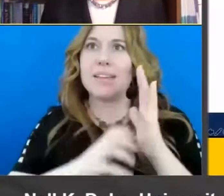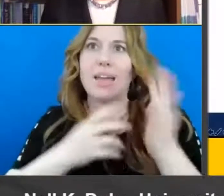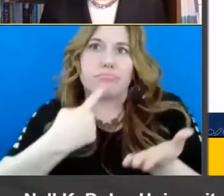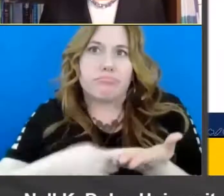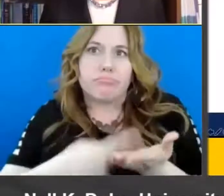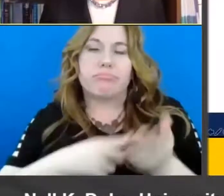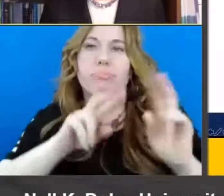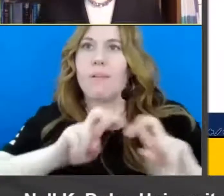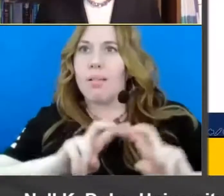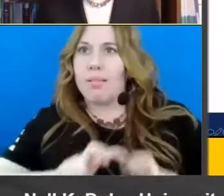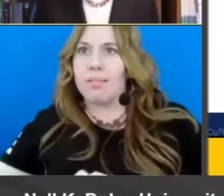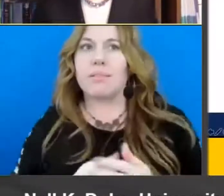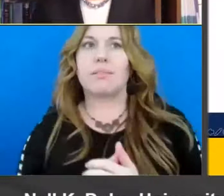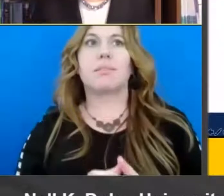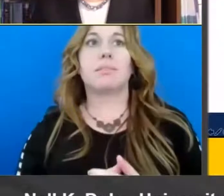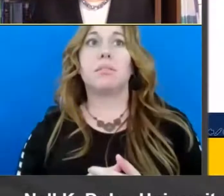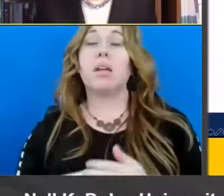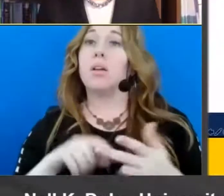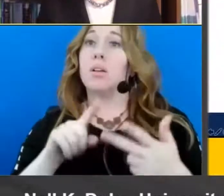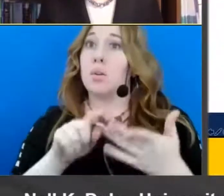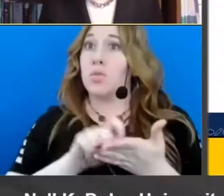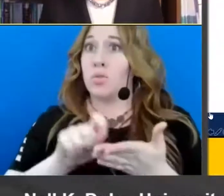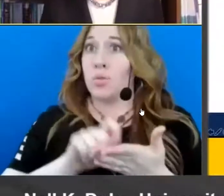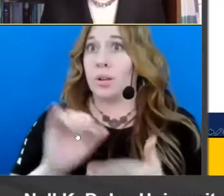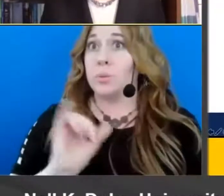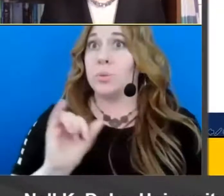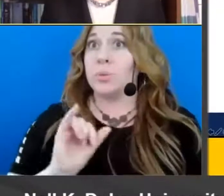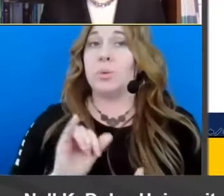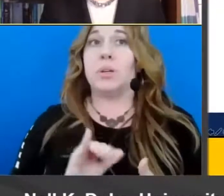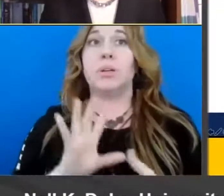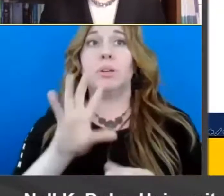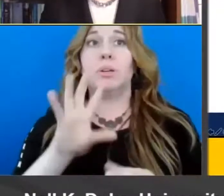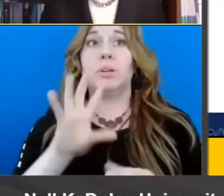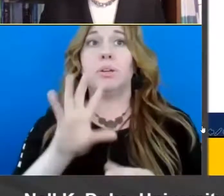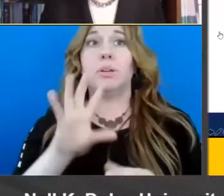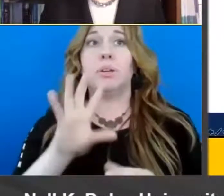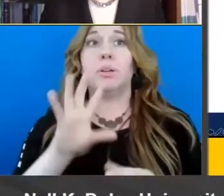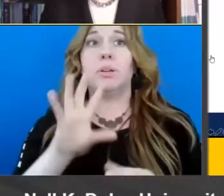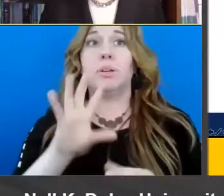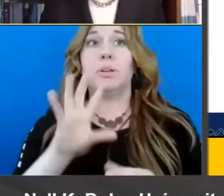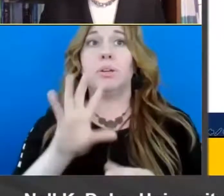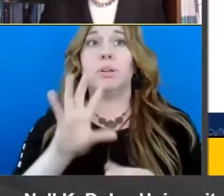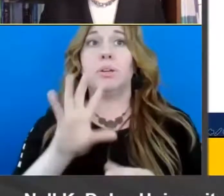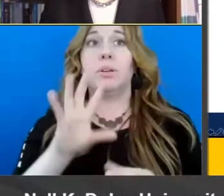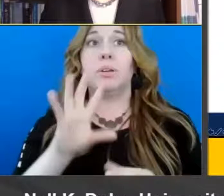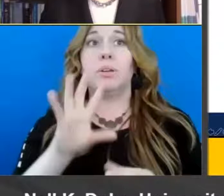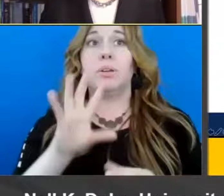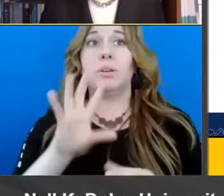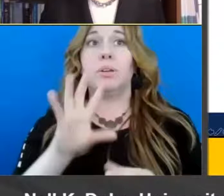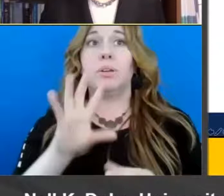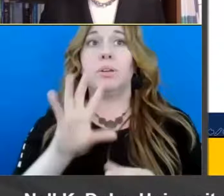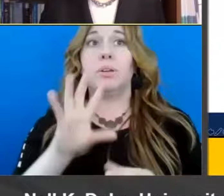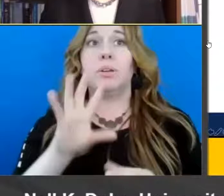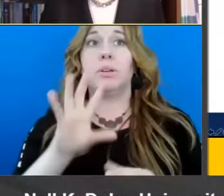and writing as well then engaging with uh texts yes i'm a writing teacher and this is